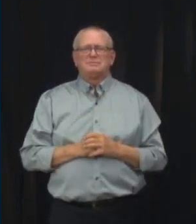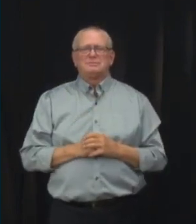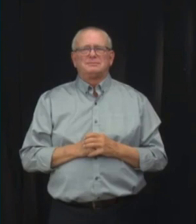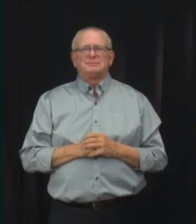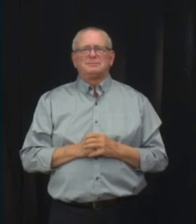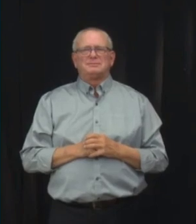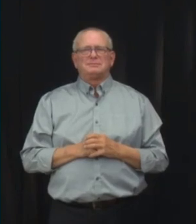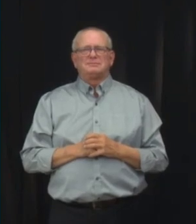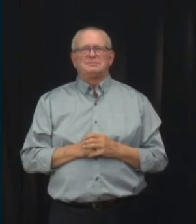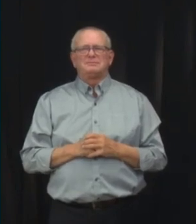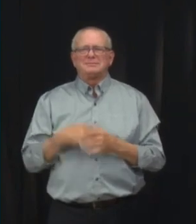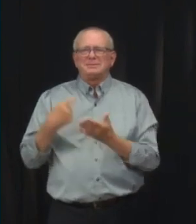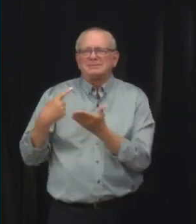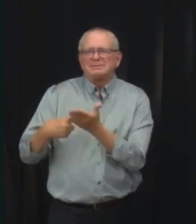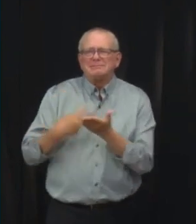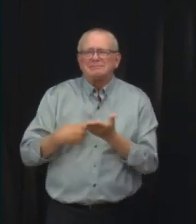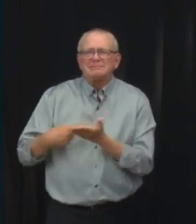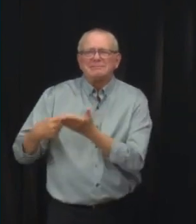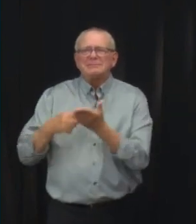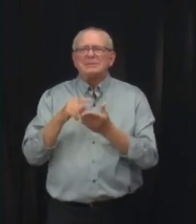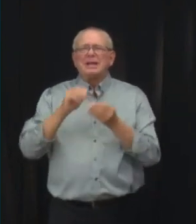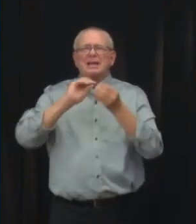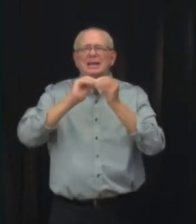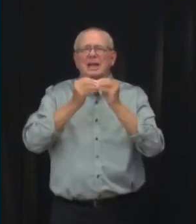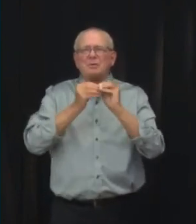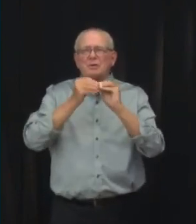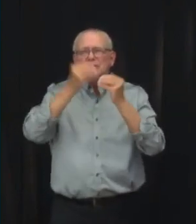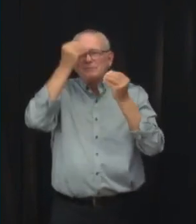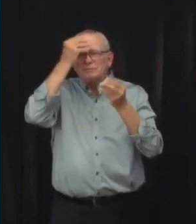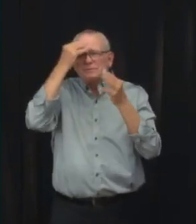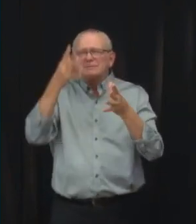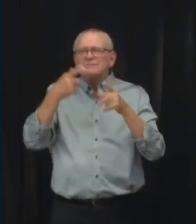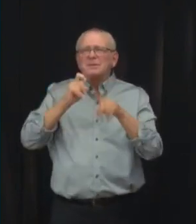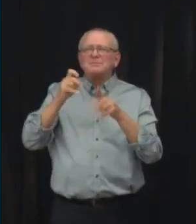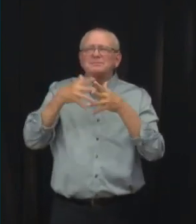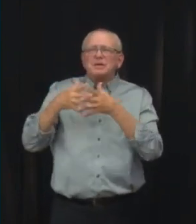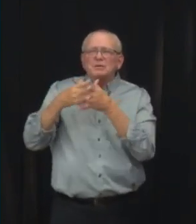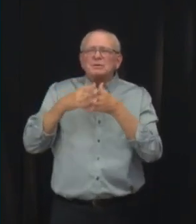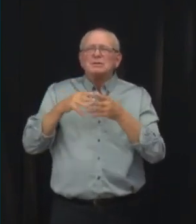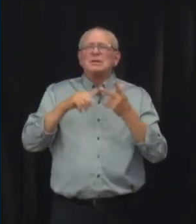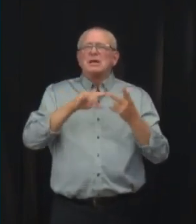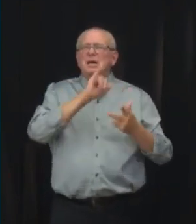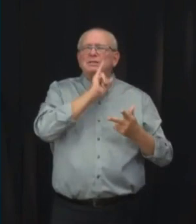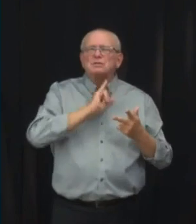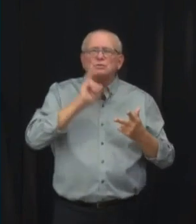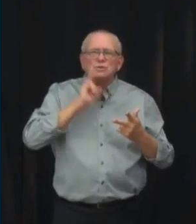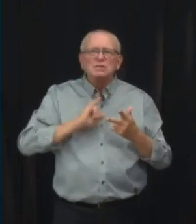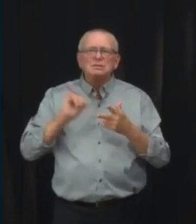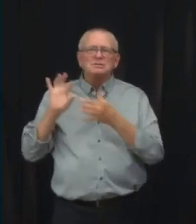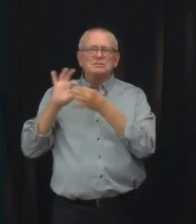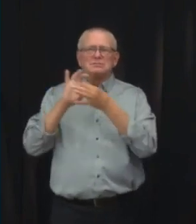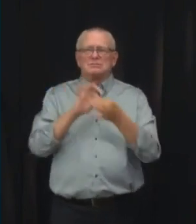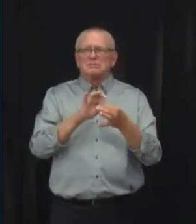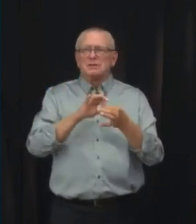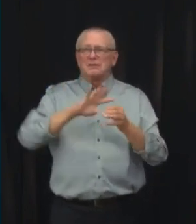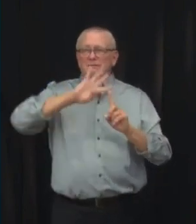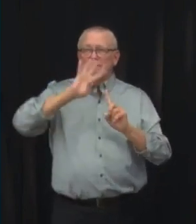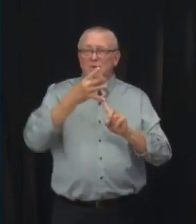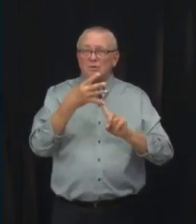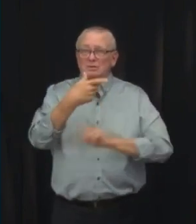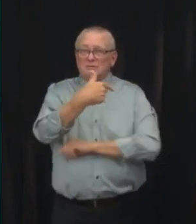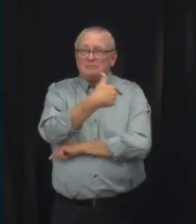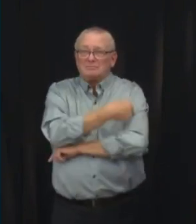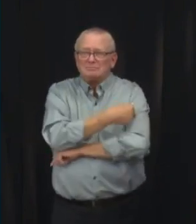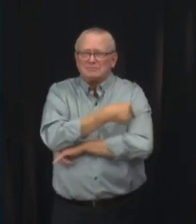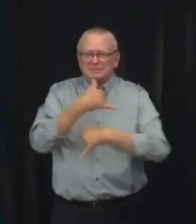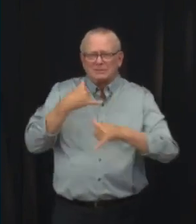much discussion about data from Israel and the U.S. on fourth doses, and while we are watching this closely, it is also important to